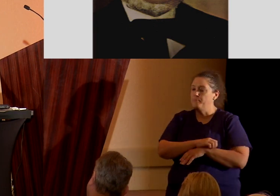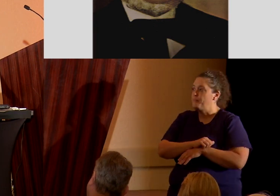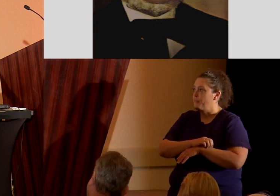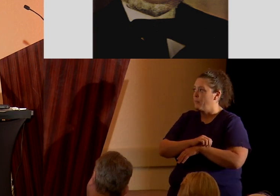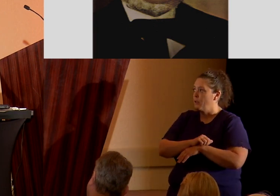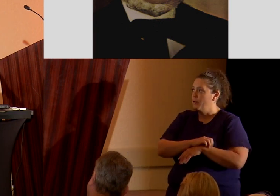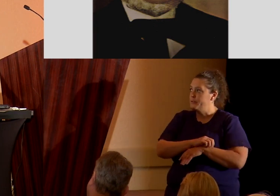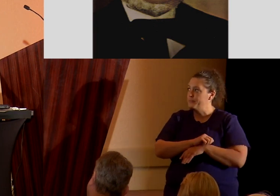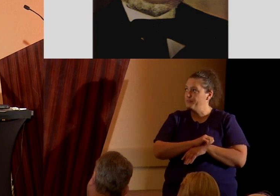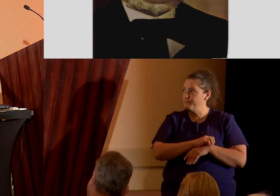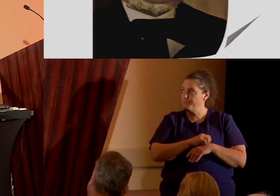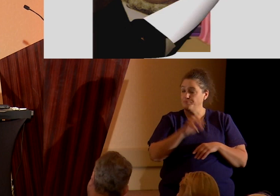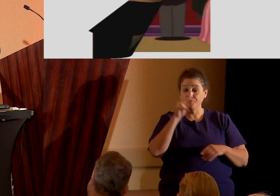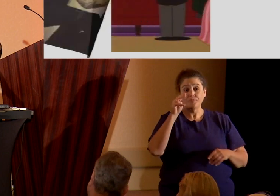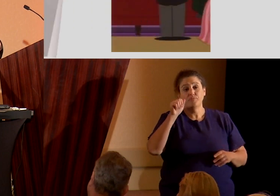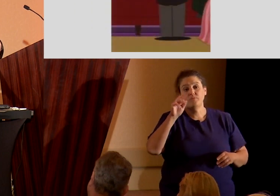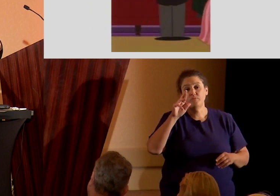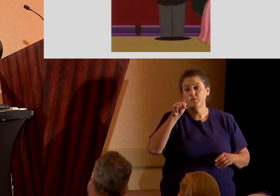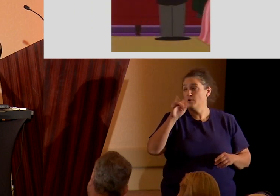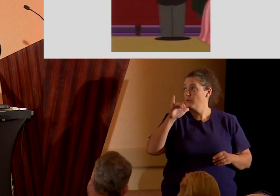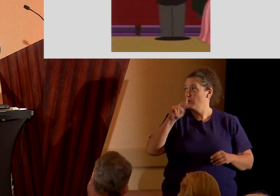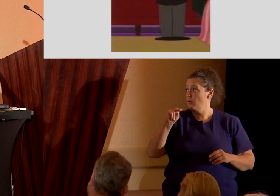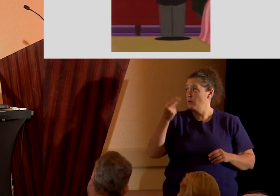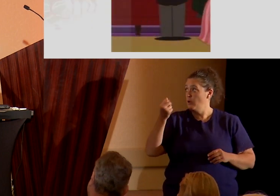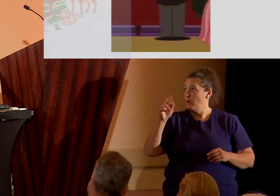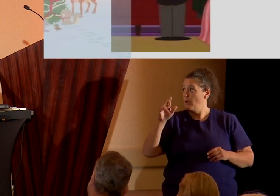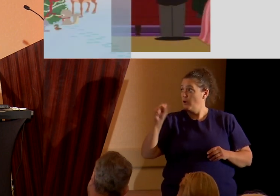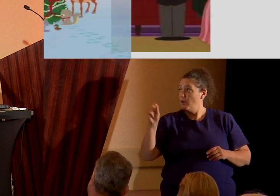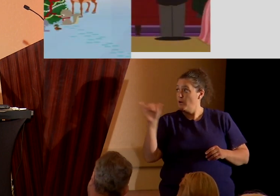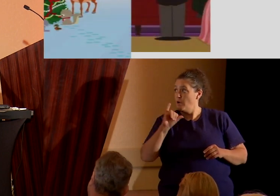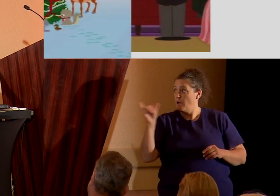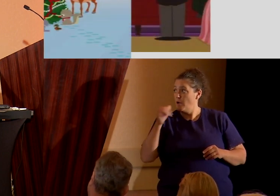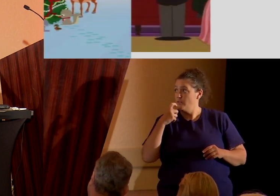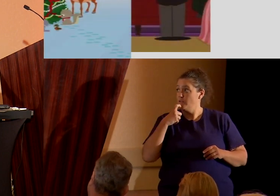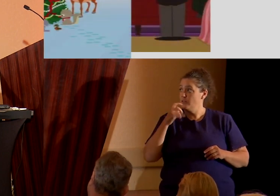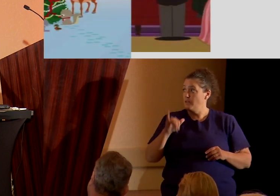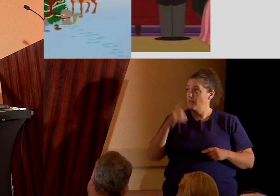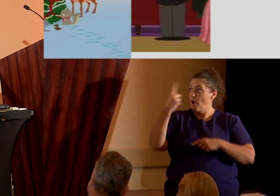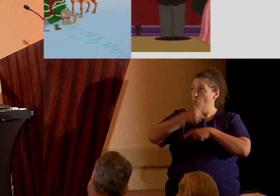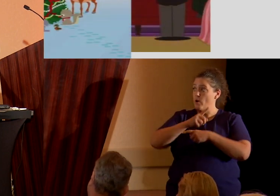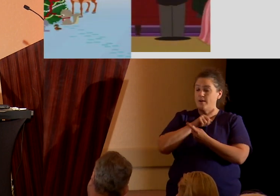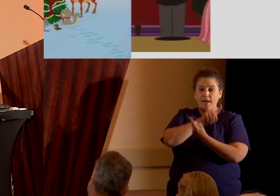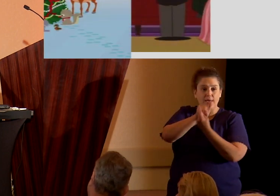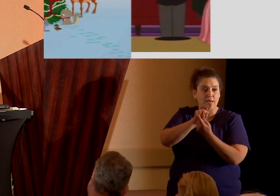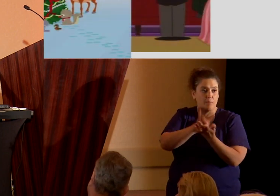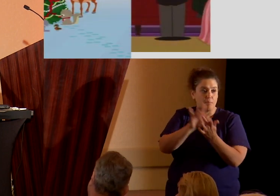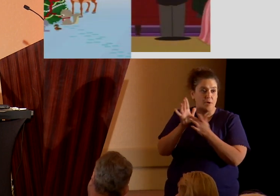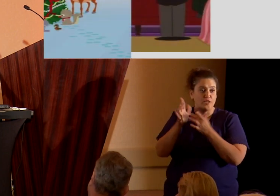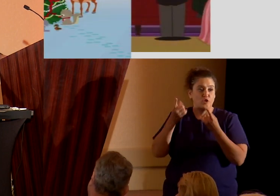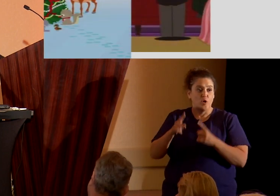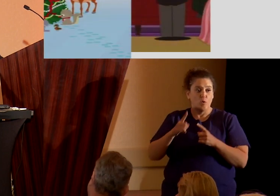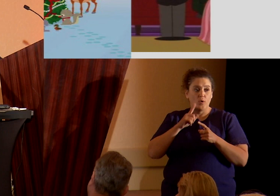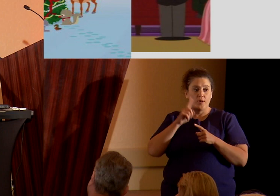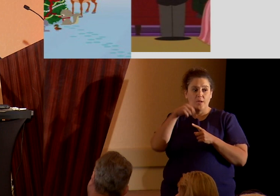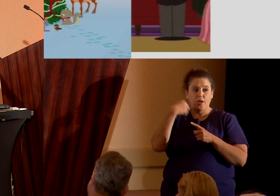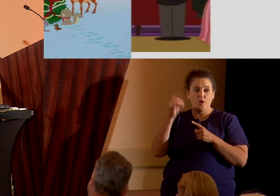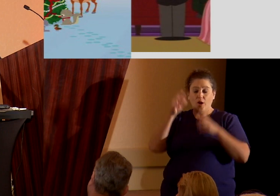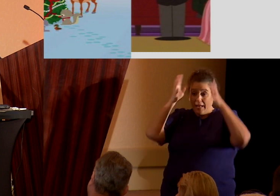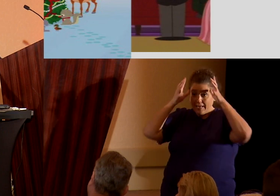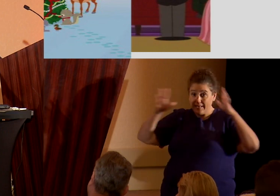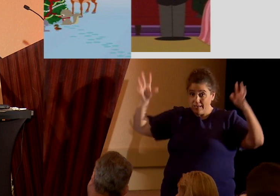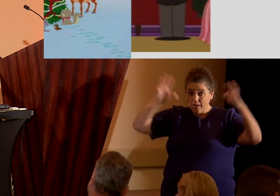Incidentally, Martin Harris also claimed that one day he met Jesus in the shape of a deer and walked and talked with him for a few miles.